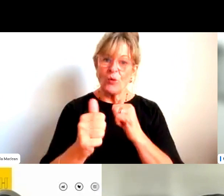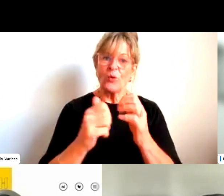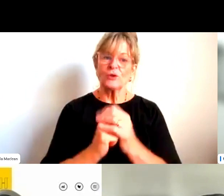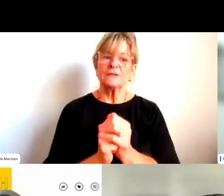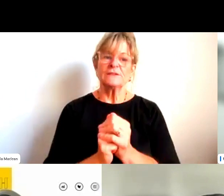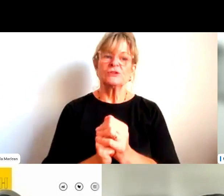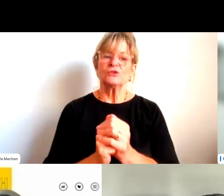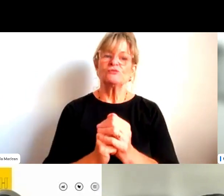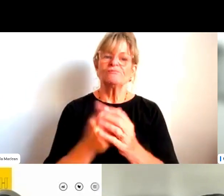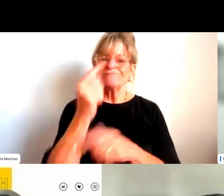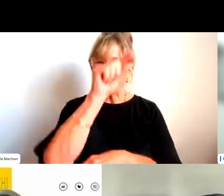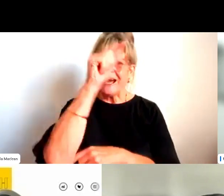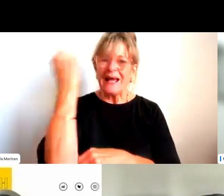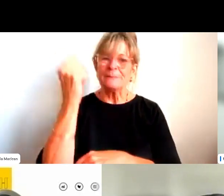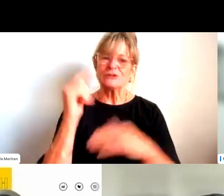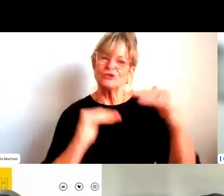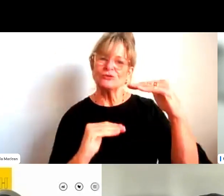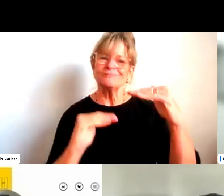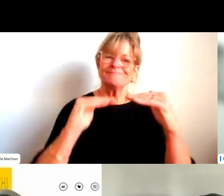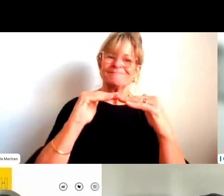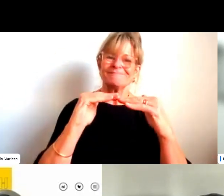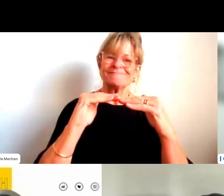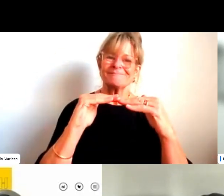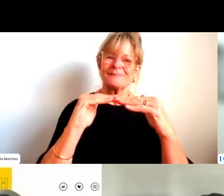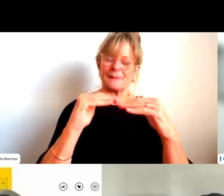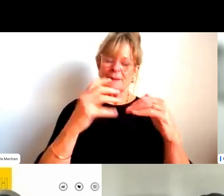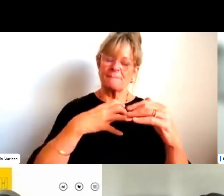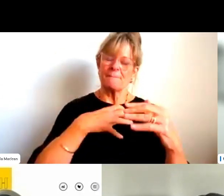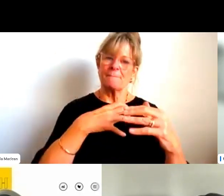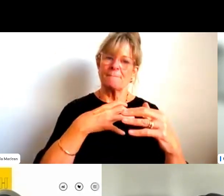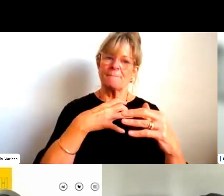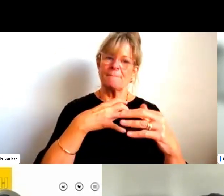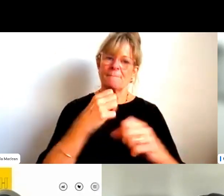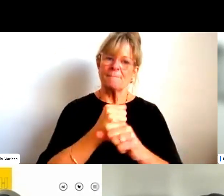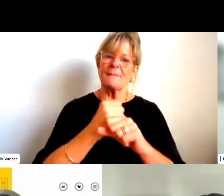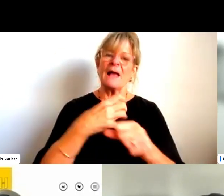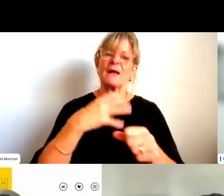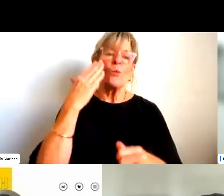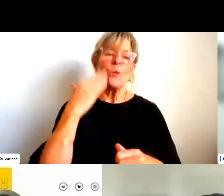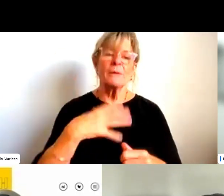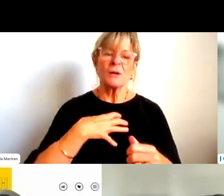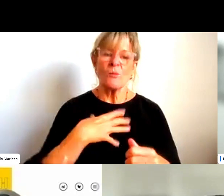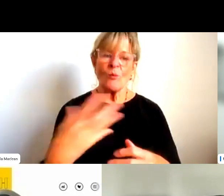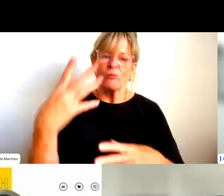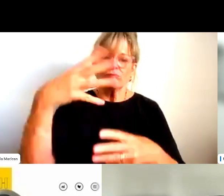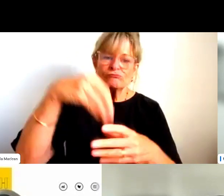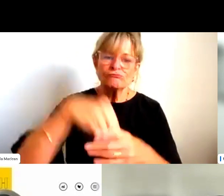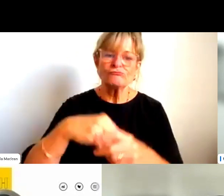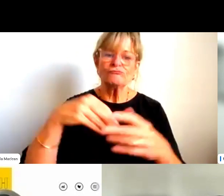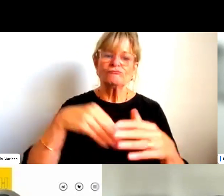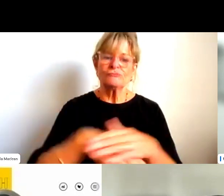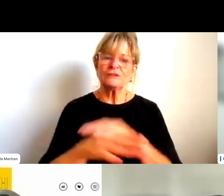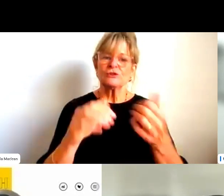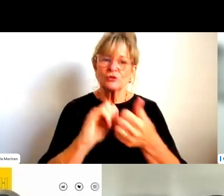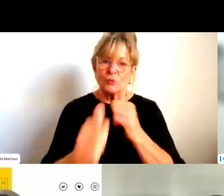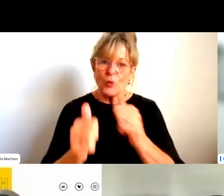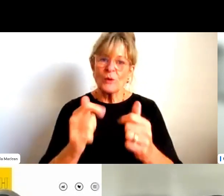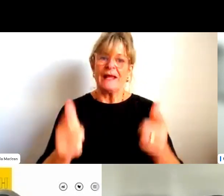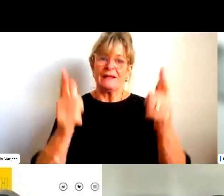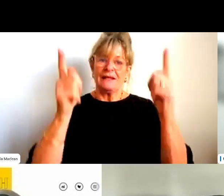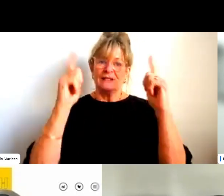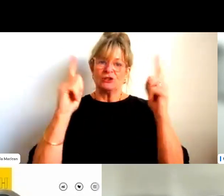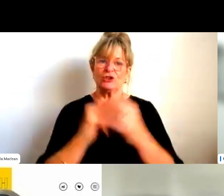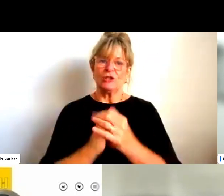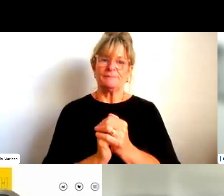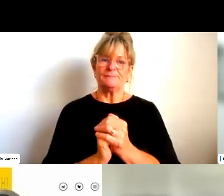and girls in sport. As part of this initiative, the Change Our Game ambassador program was launched to create greater visibility for all